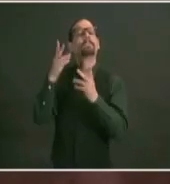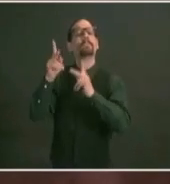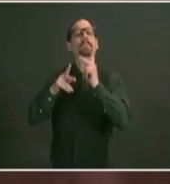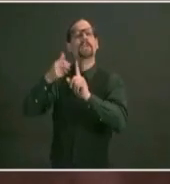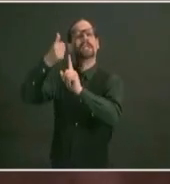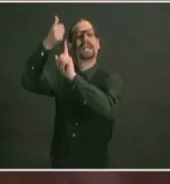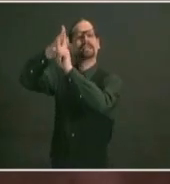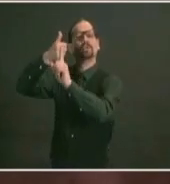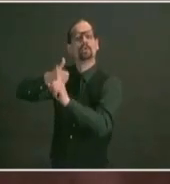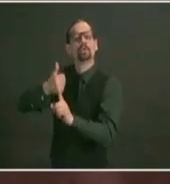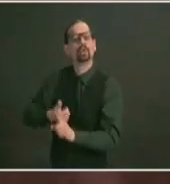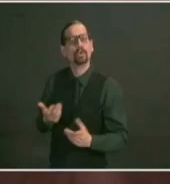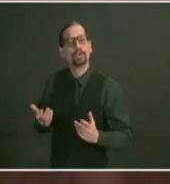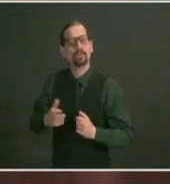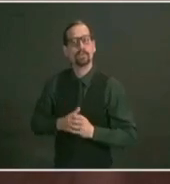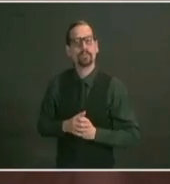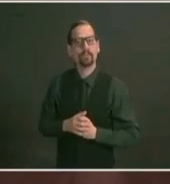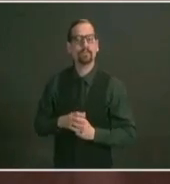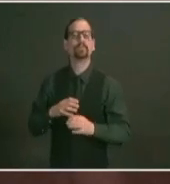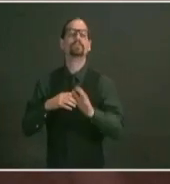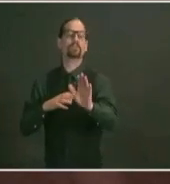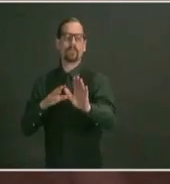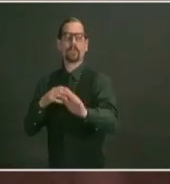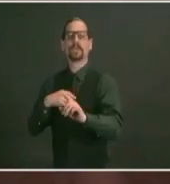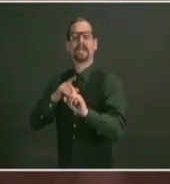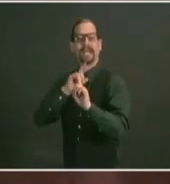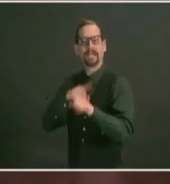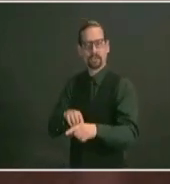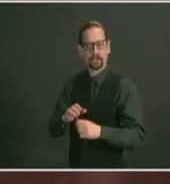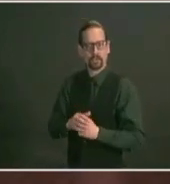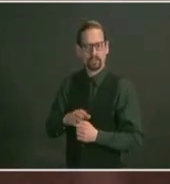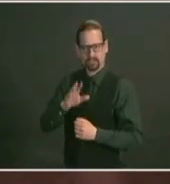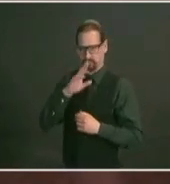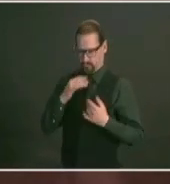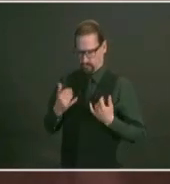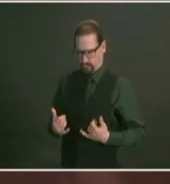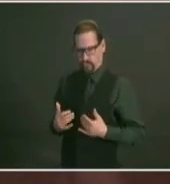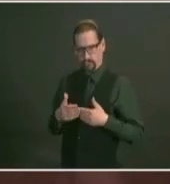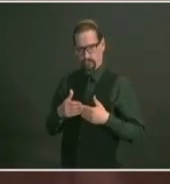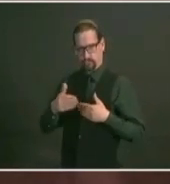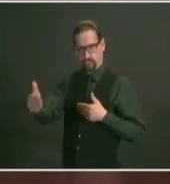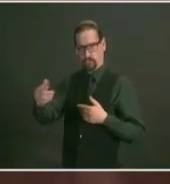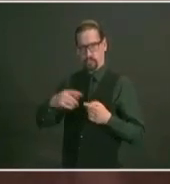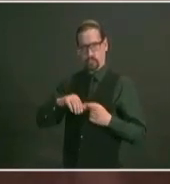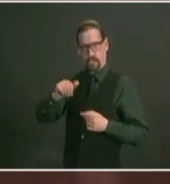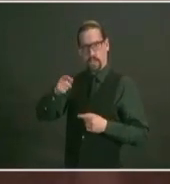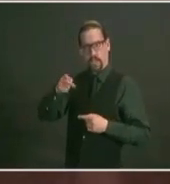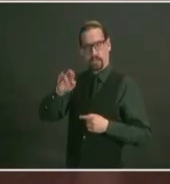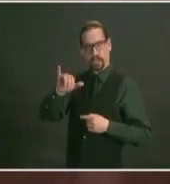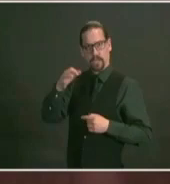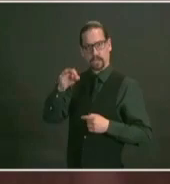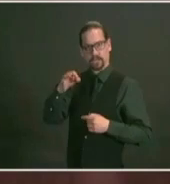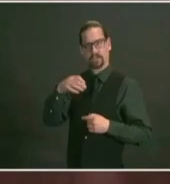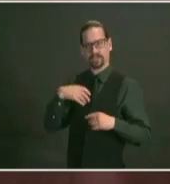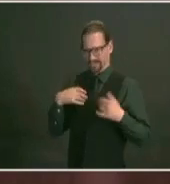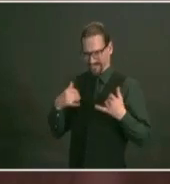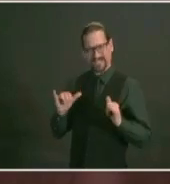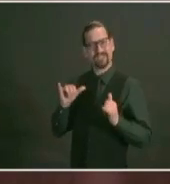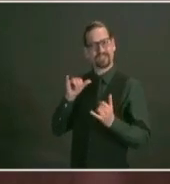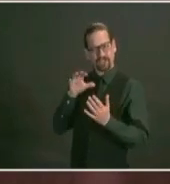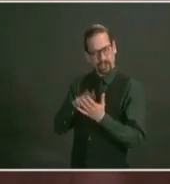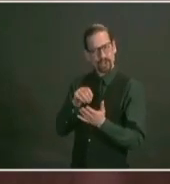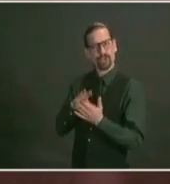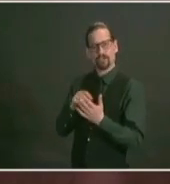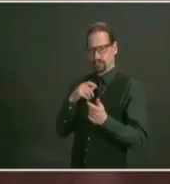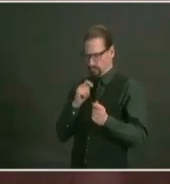now to april 19th learning on the experiences to date and then continuing to roll out technology supports